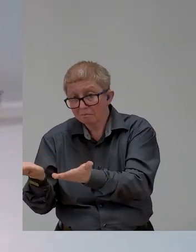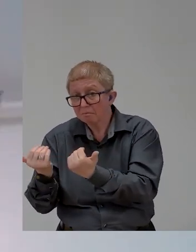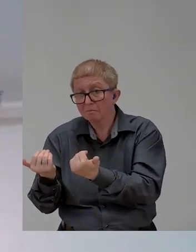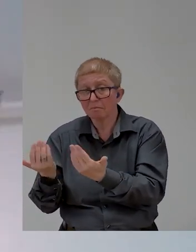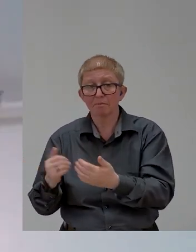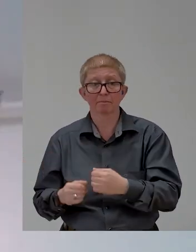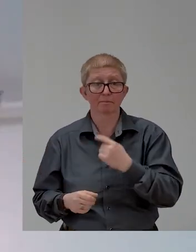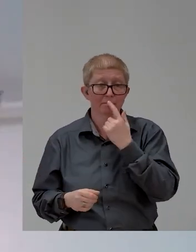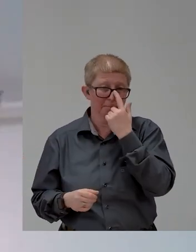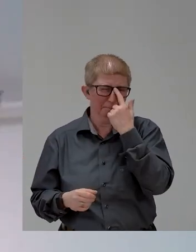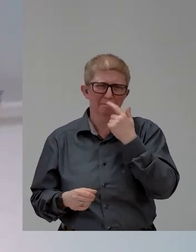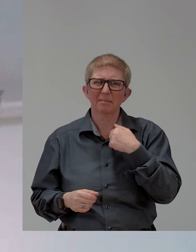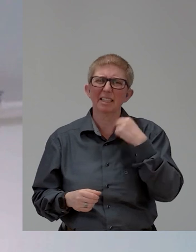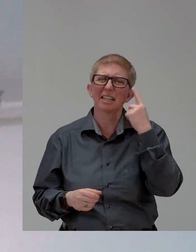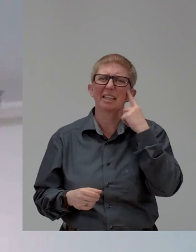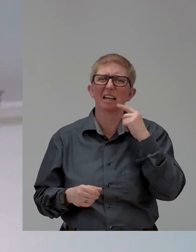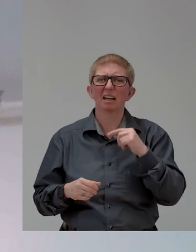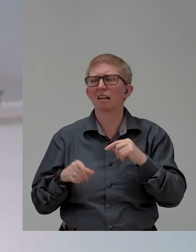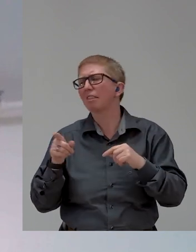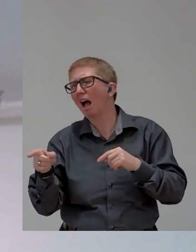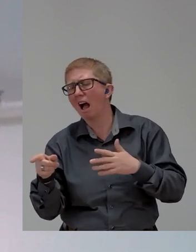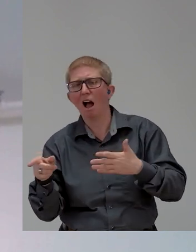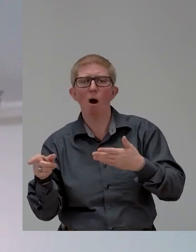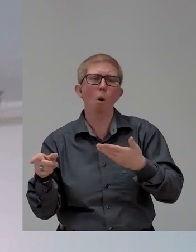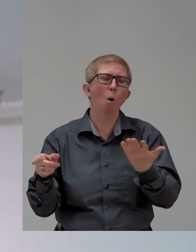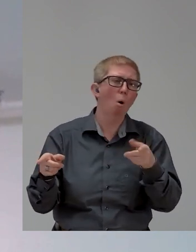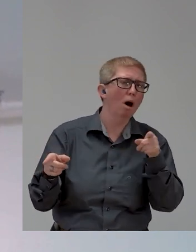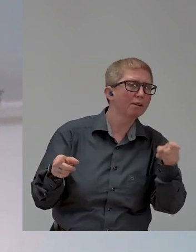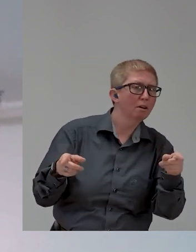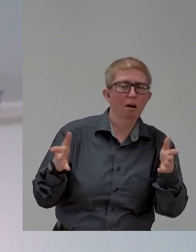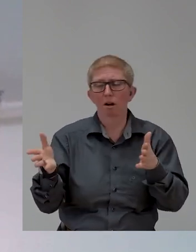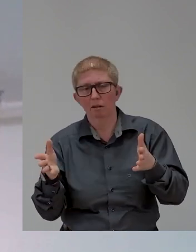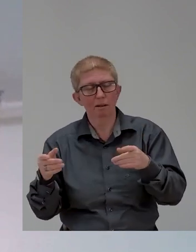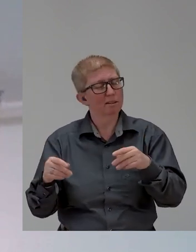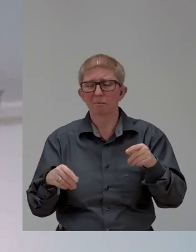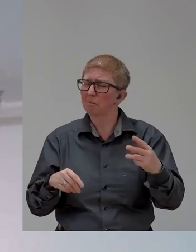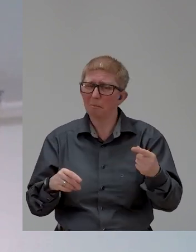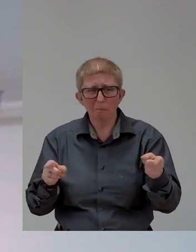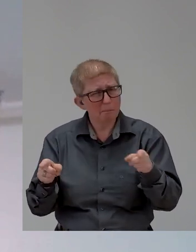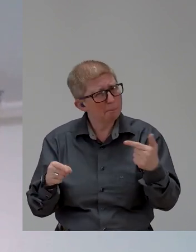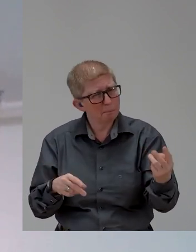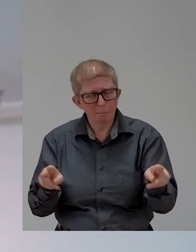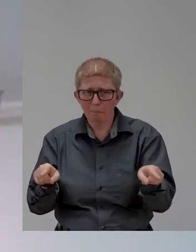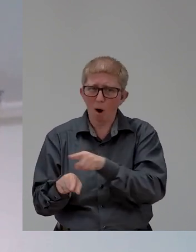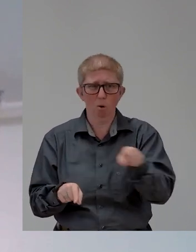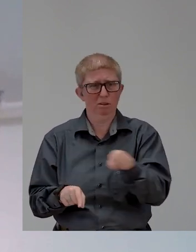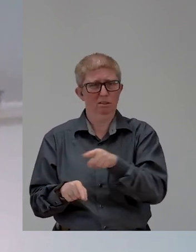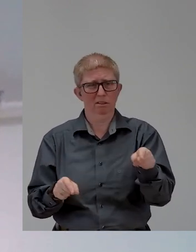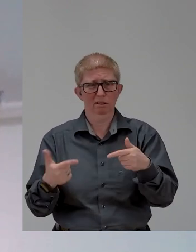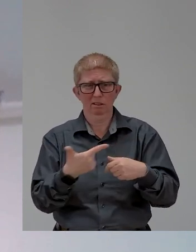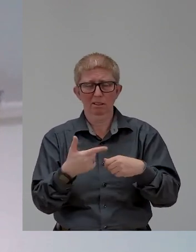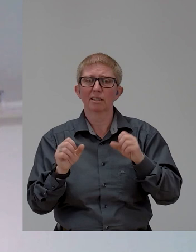not either or. It's both. And when we see public sectors committing to employing people with disabilities, we see success,